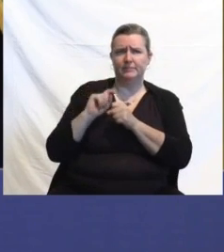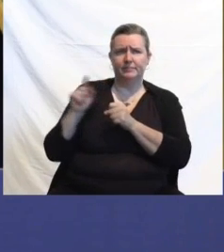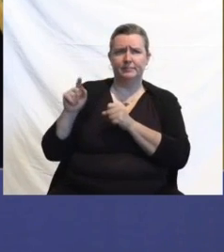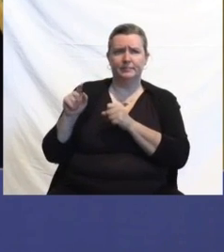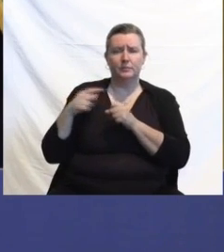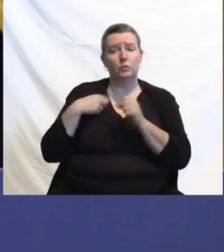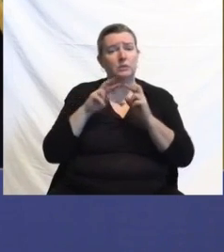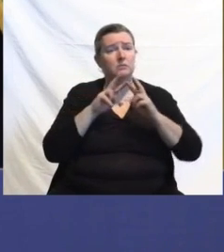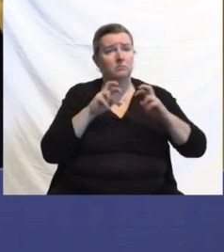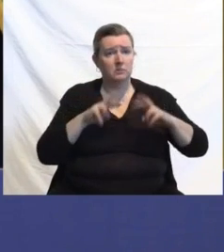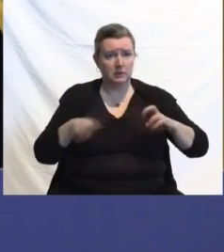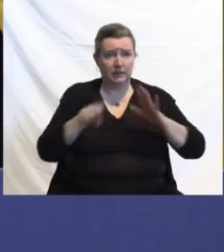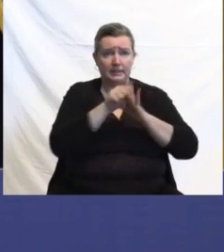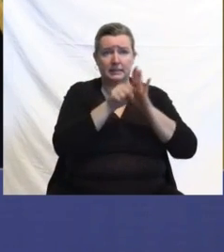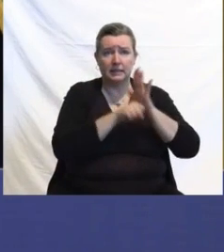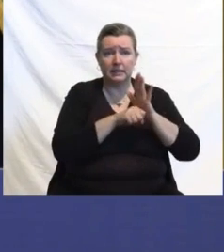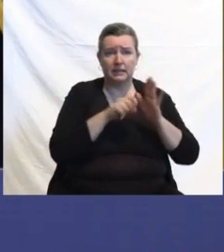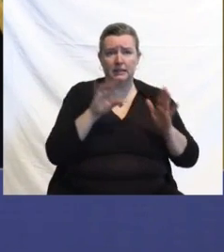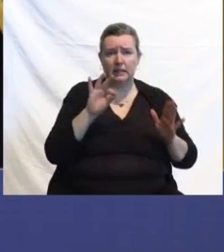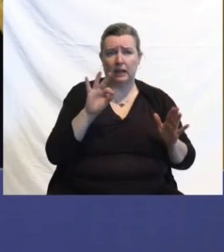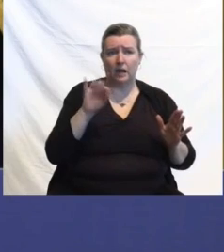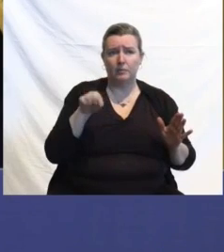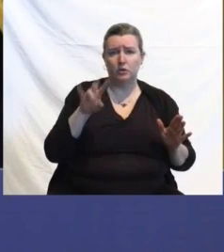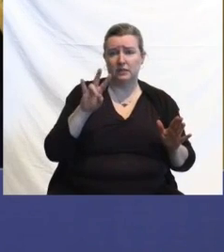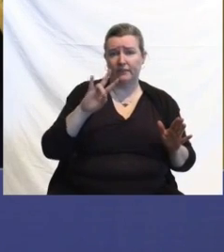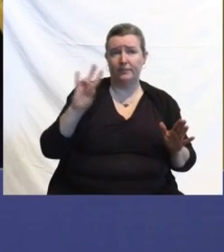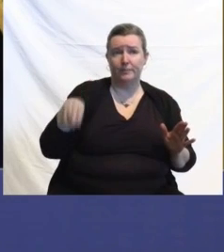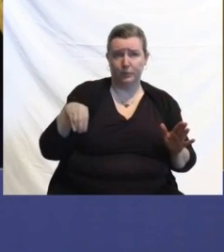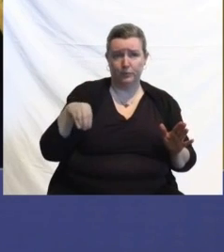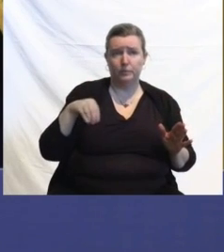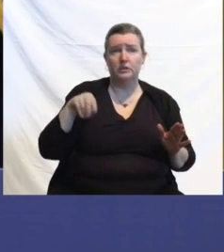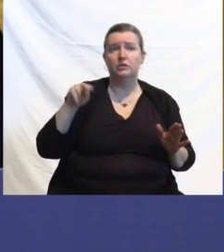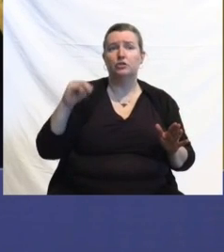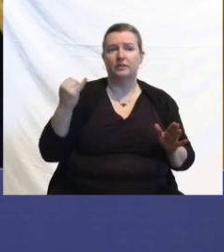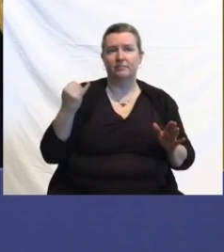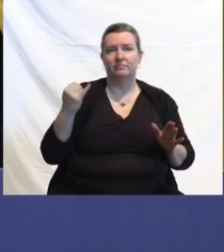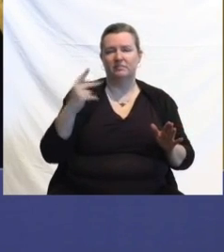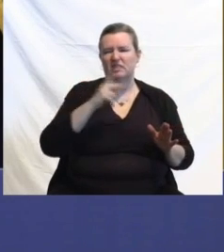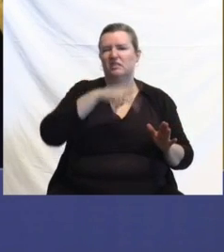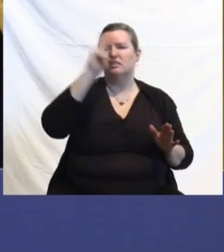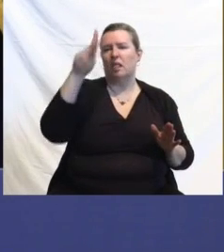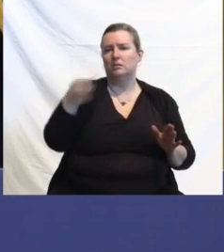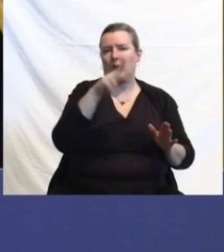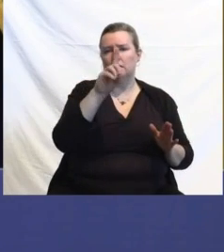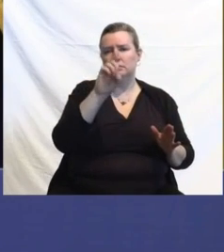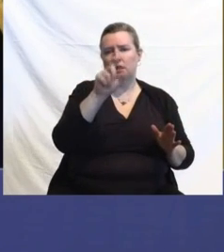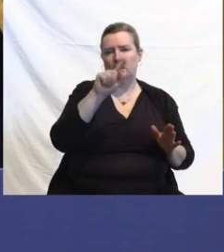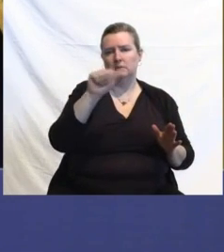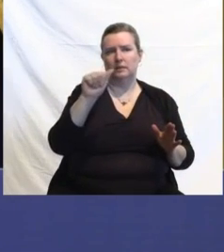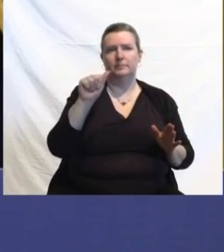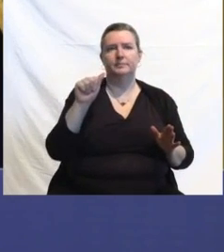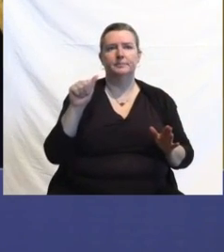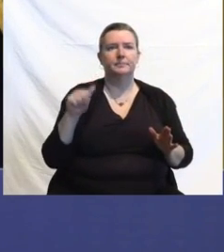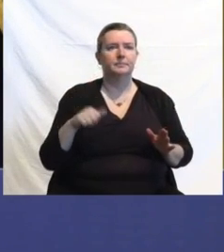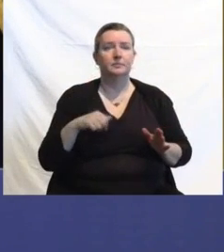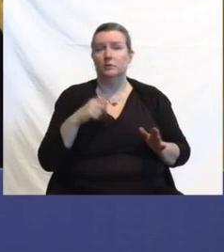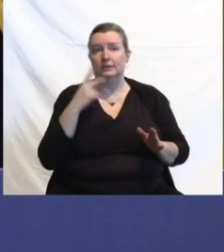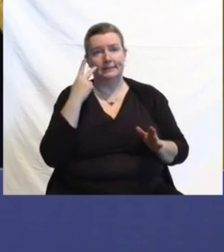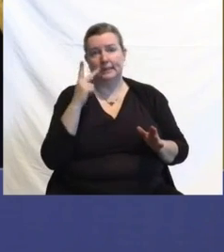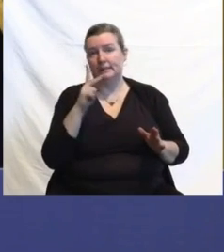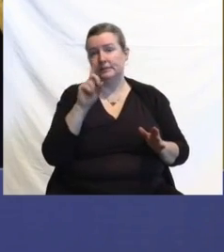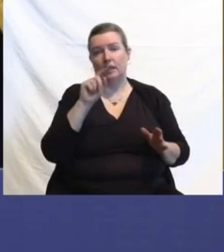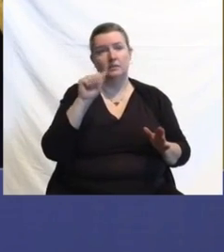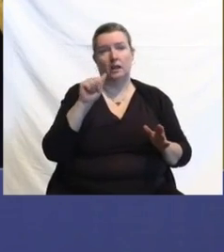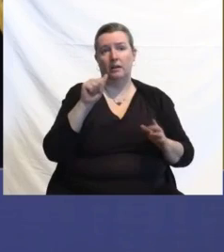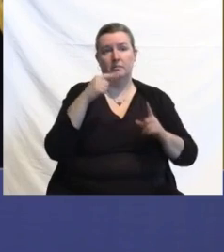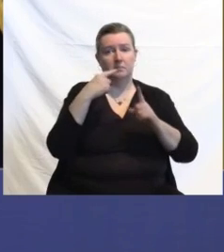99.7%, I believe, is Delta. And that Delta plus is not evidencing itself in New Jersey at the moment. So that